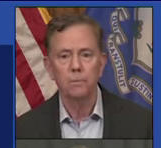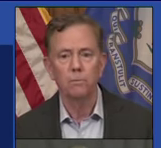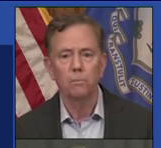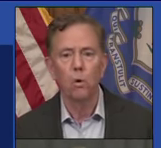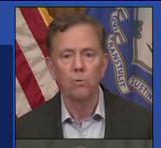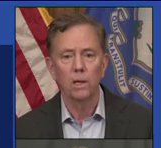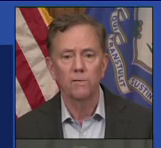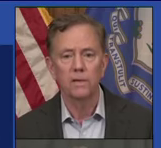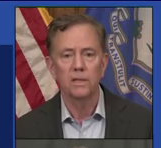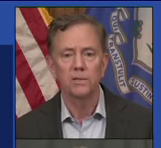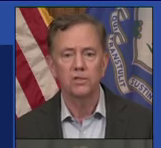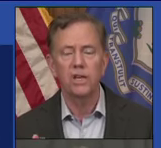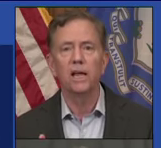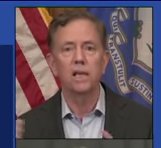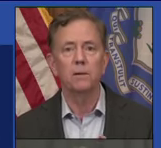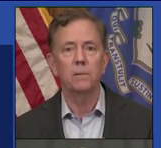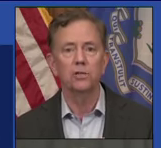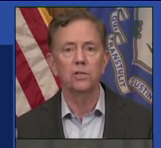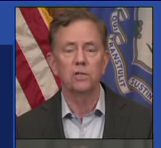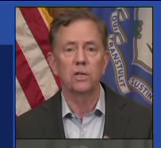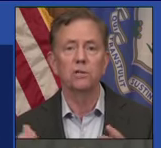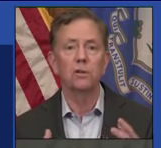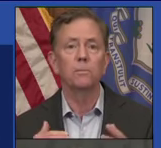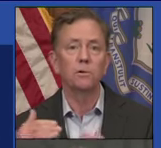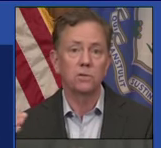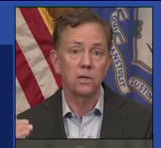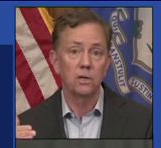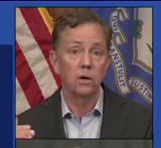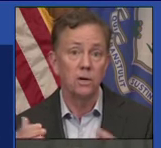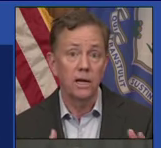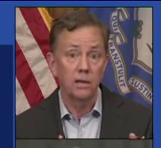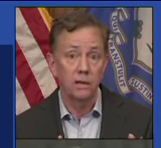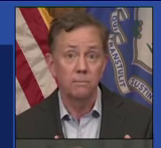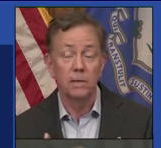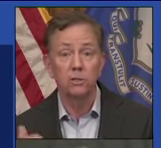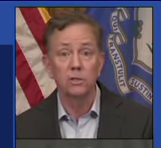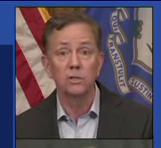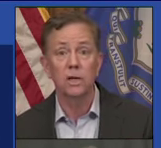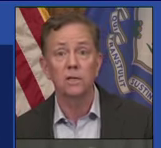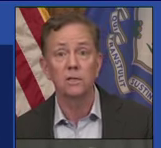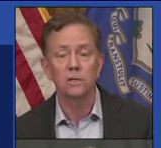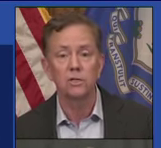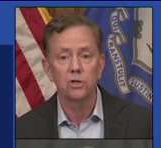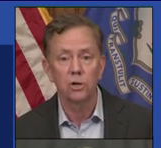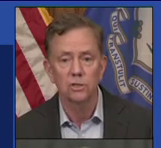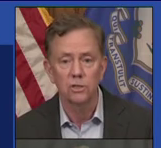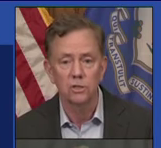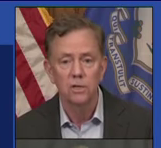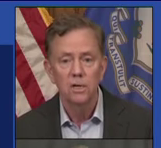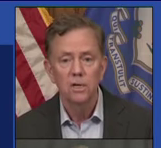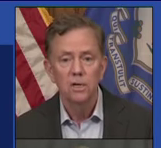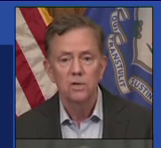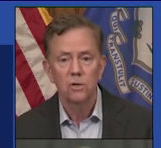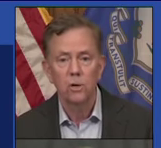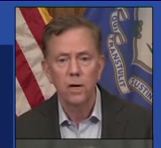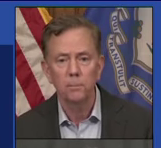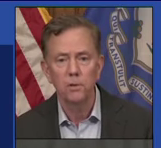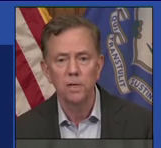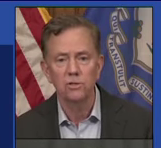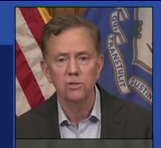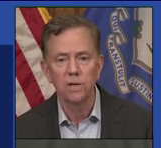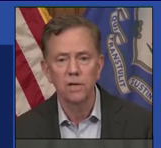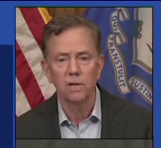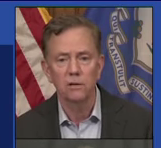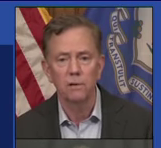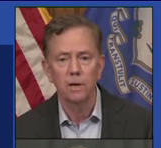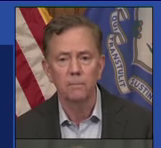more relevant. This is daily admissions. The other numbers are net admissions and discharges. So a couple of